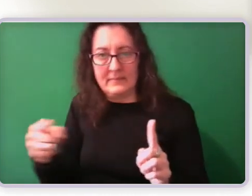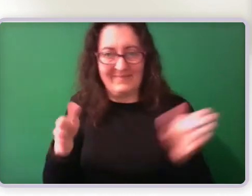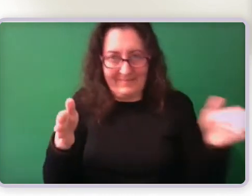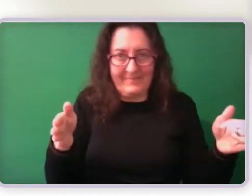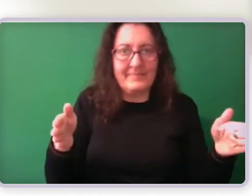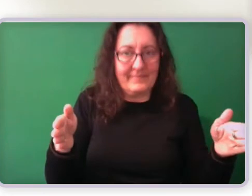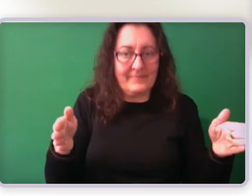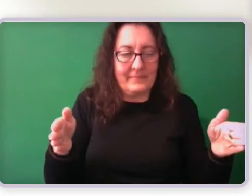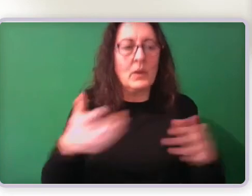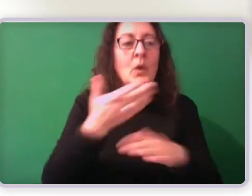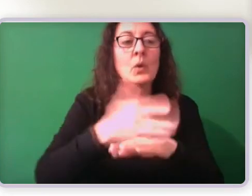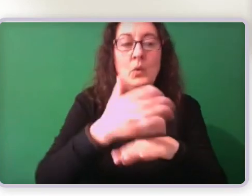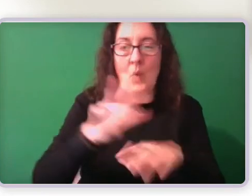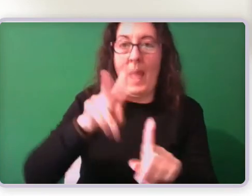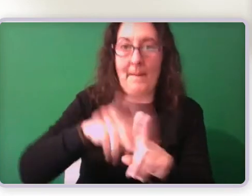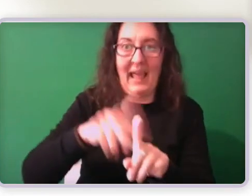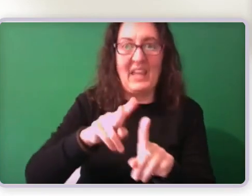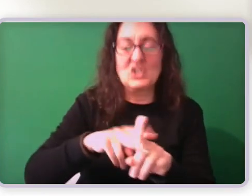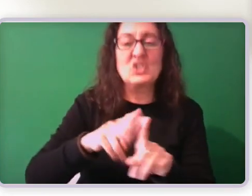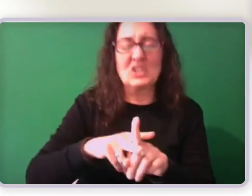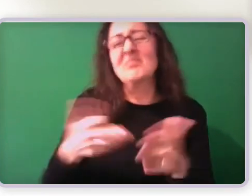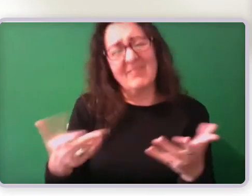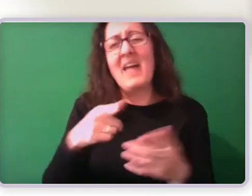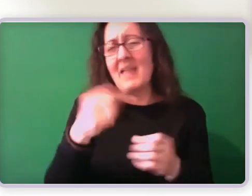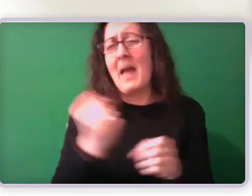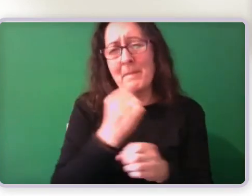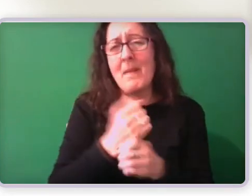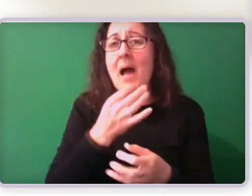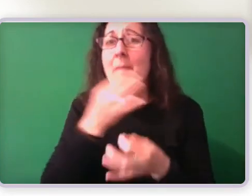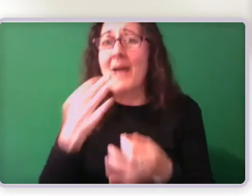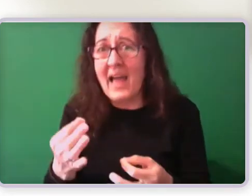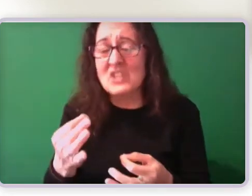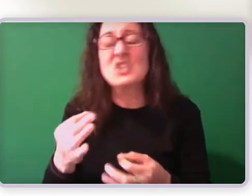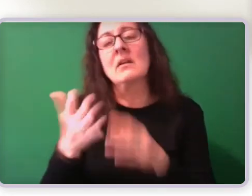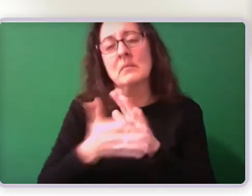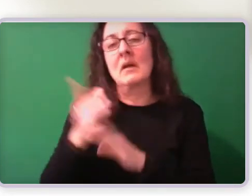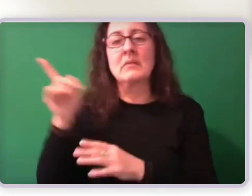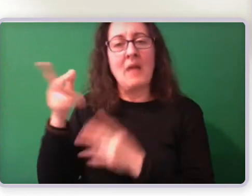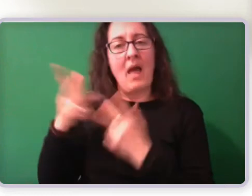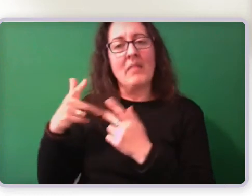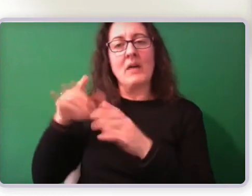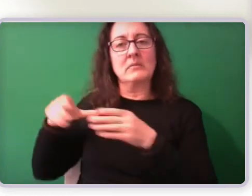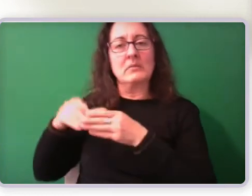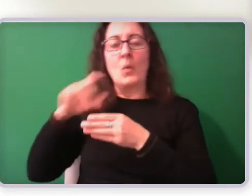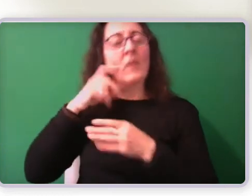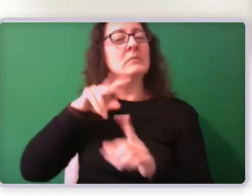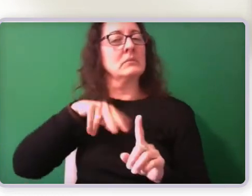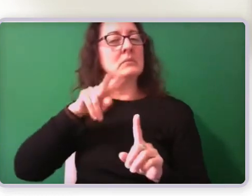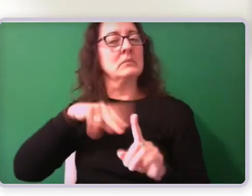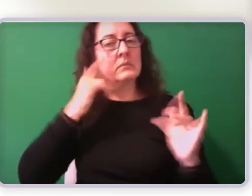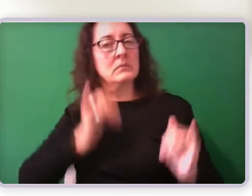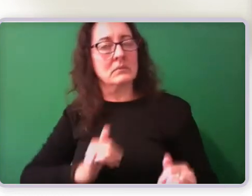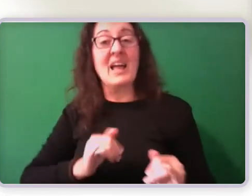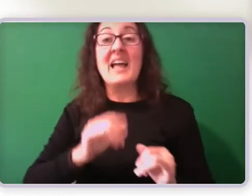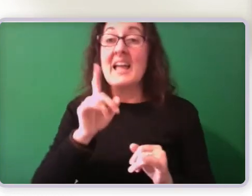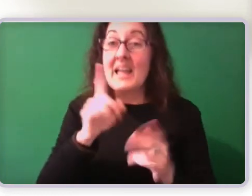They're putting in the information and making an assessment at the time. For an appeal, this can become quite relevant.